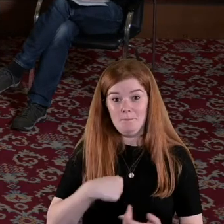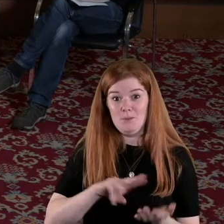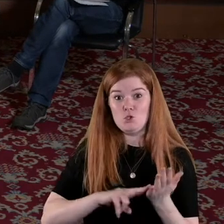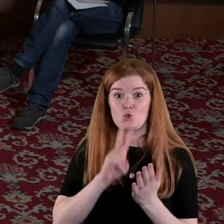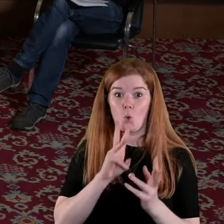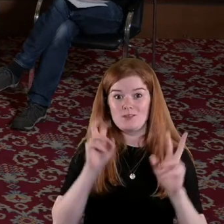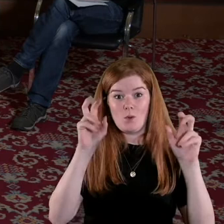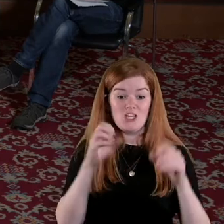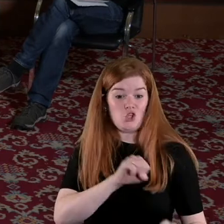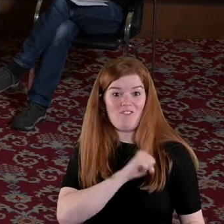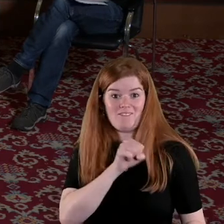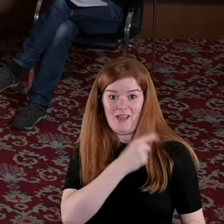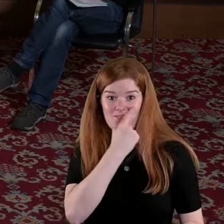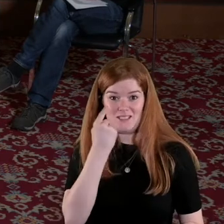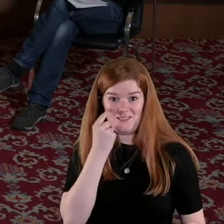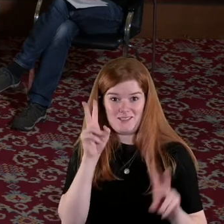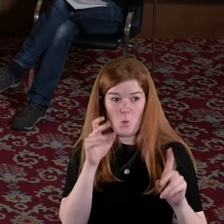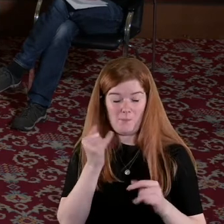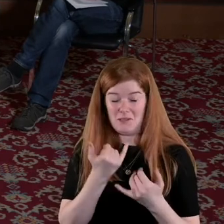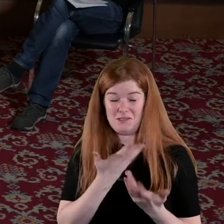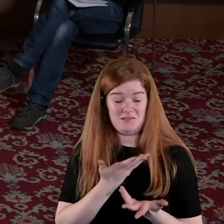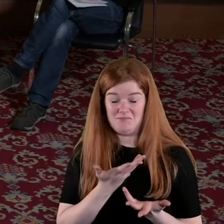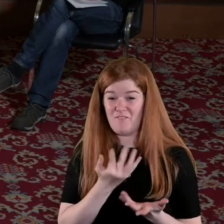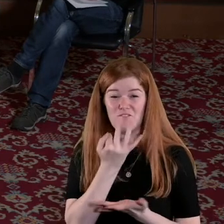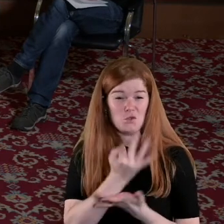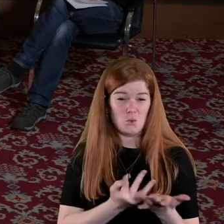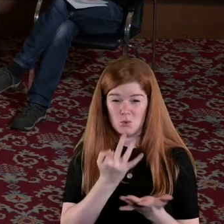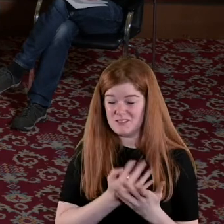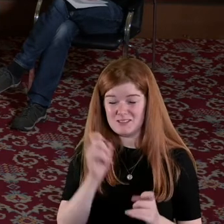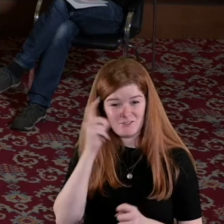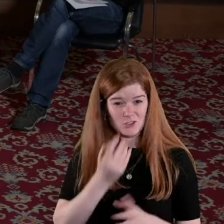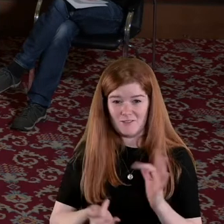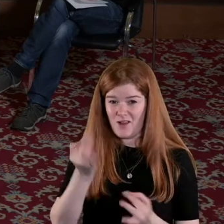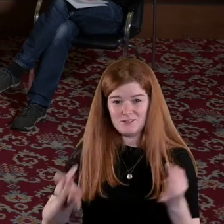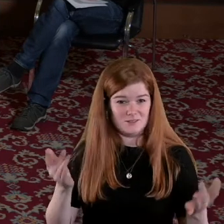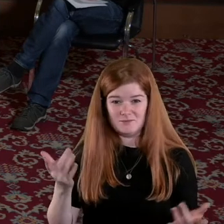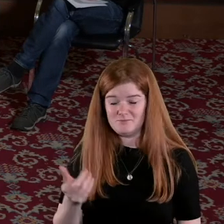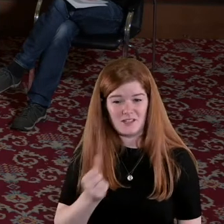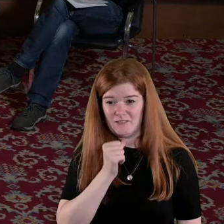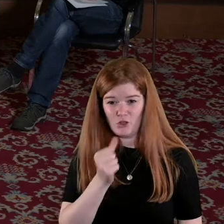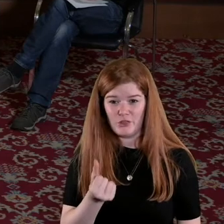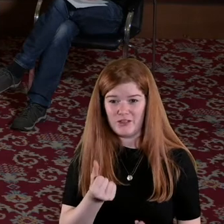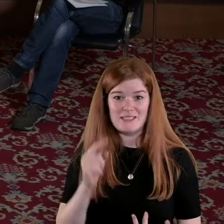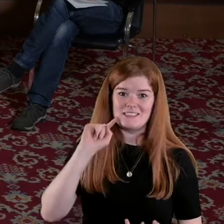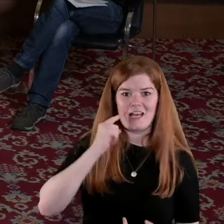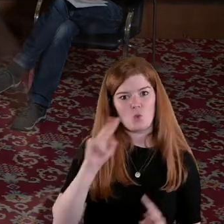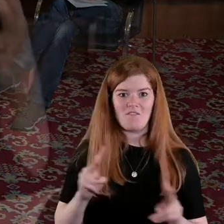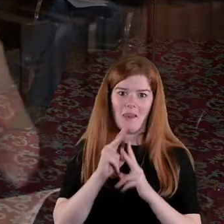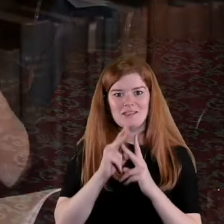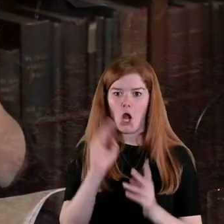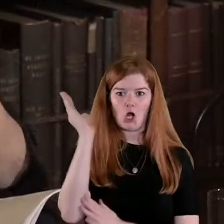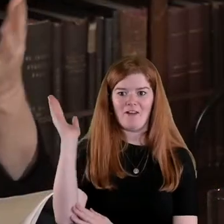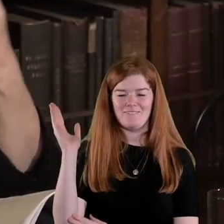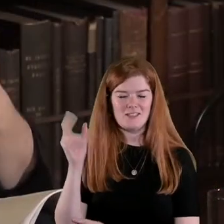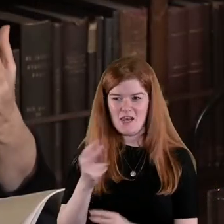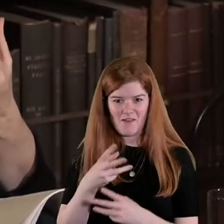evidences because there is actually you know it's very difficult you know there isn't a sexual violence archive there's never